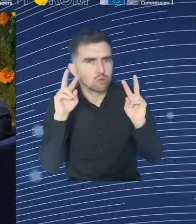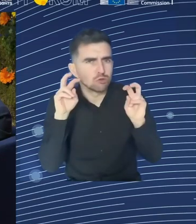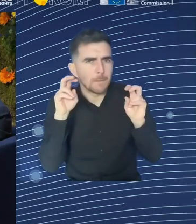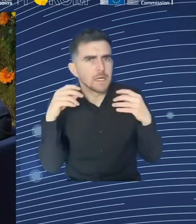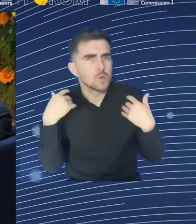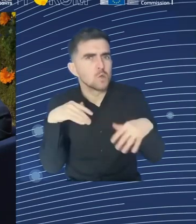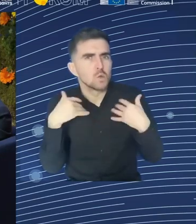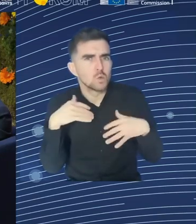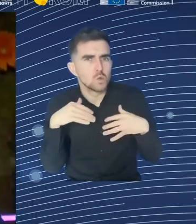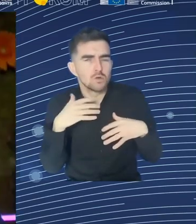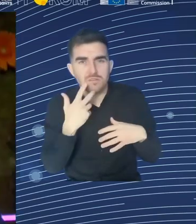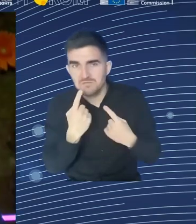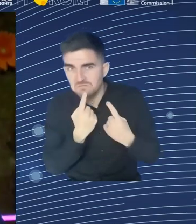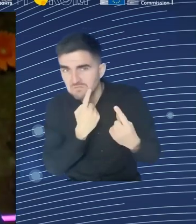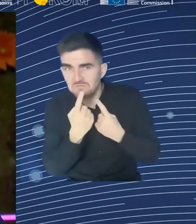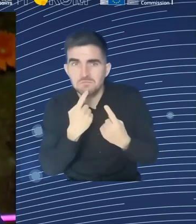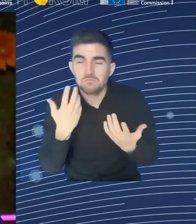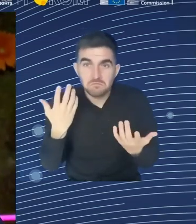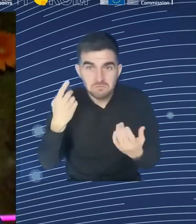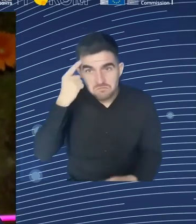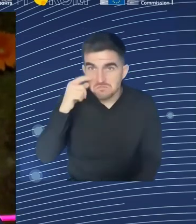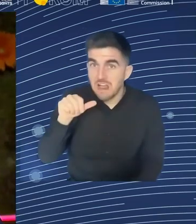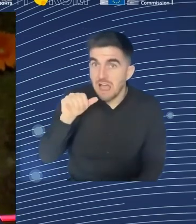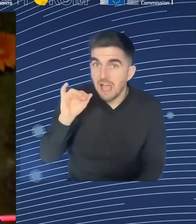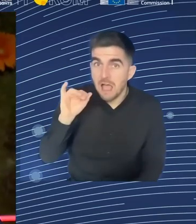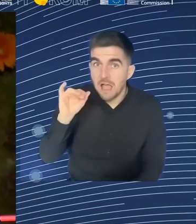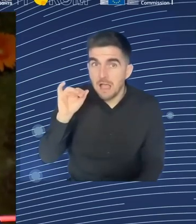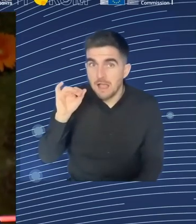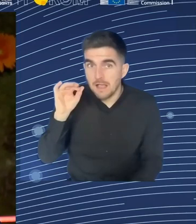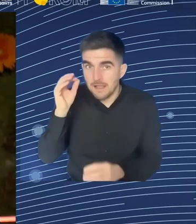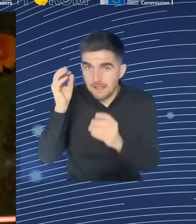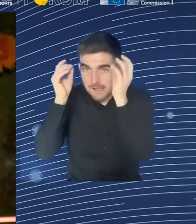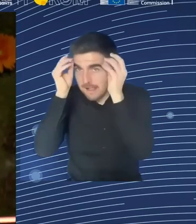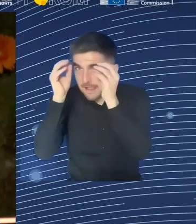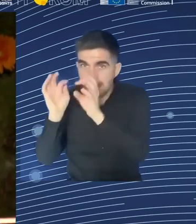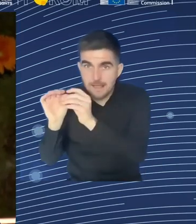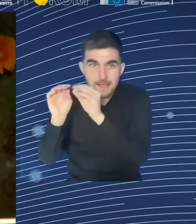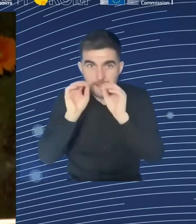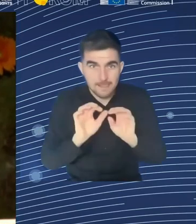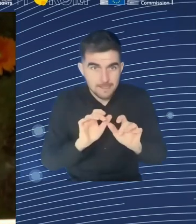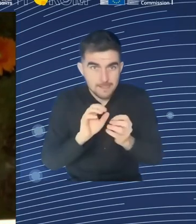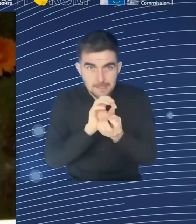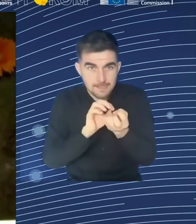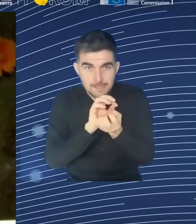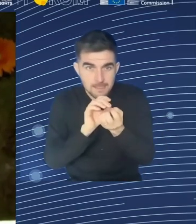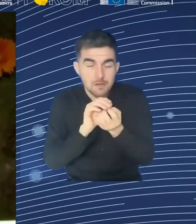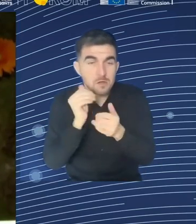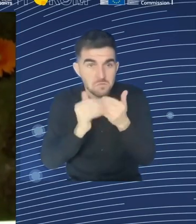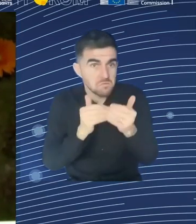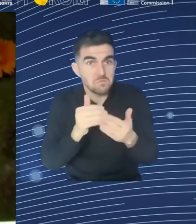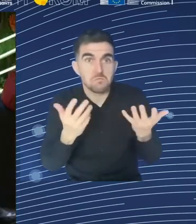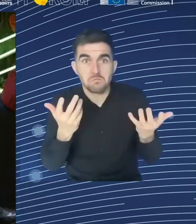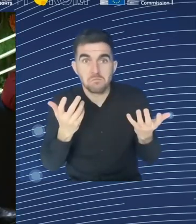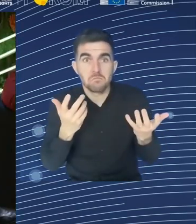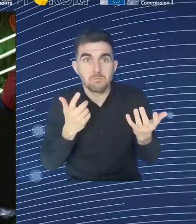acquisition of your workers. And then each firm has to do at their pace, because it depends on what the skills of the population.